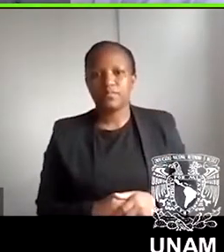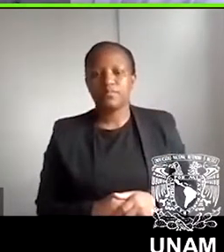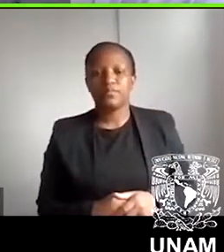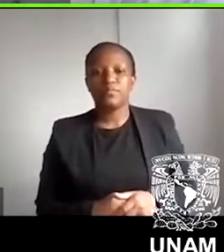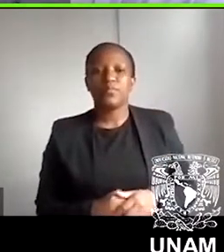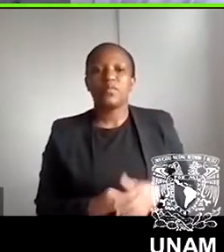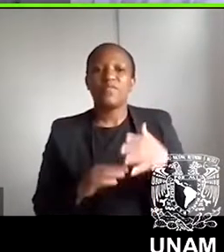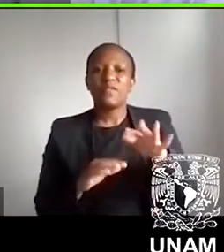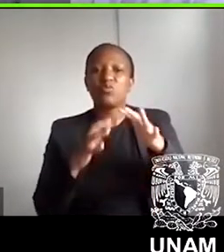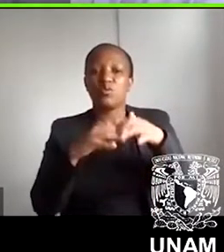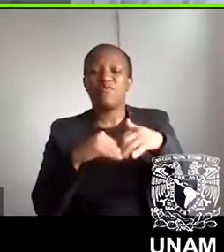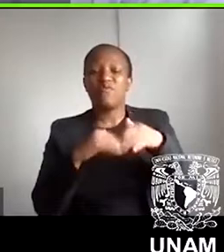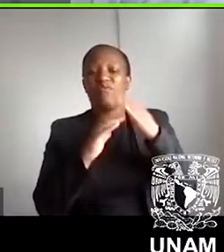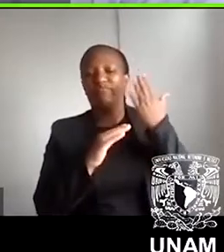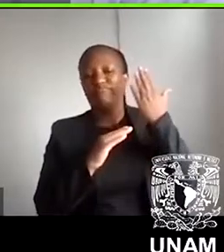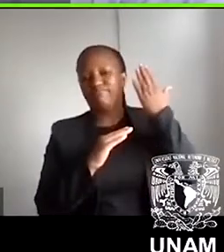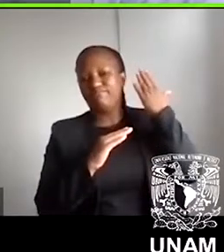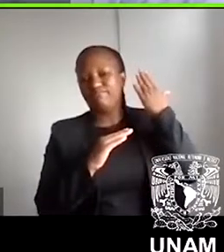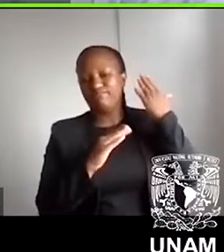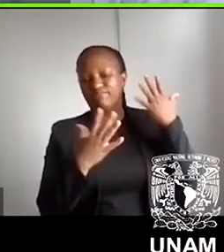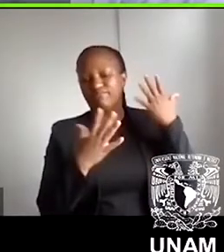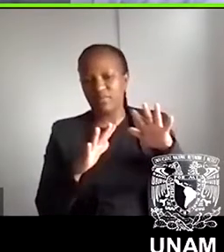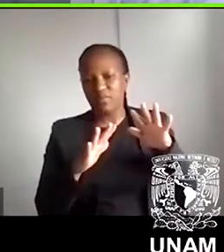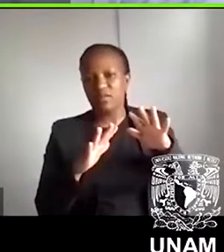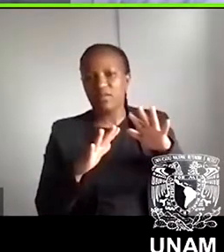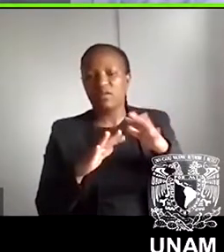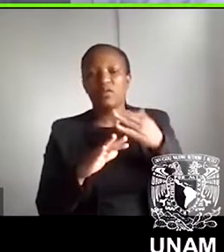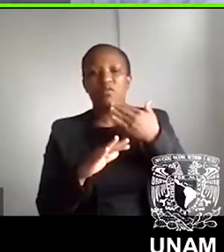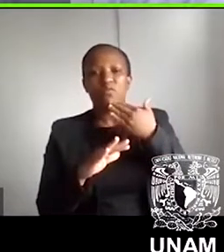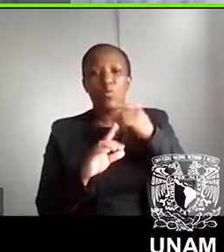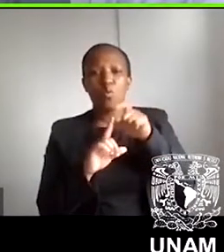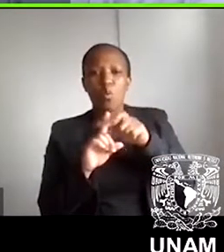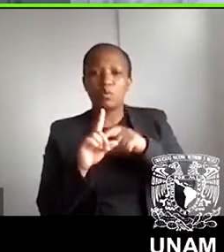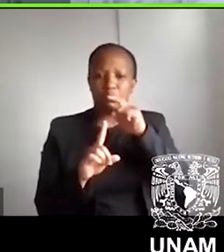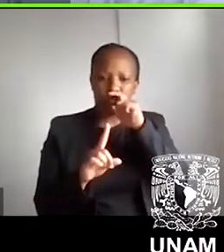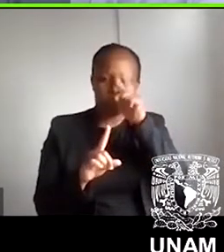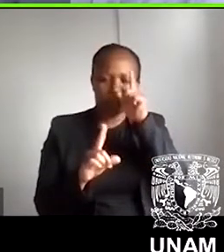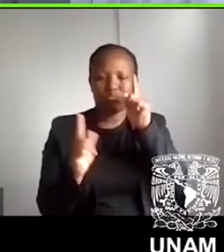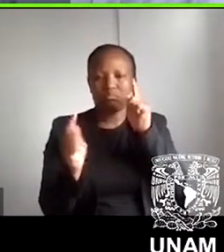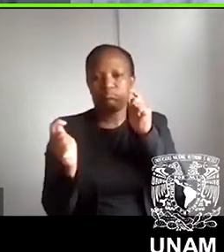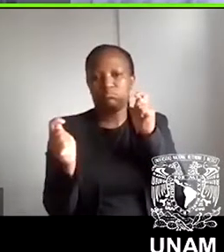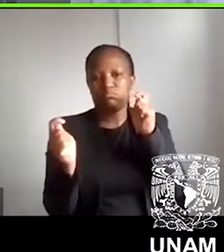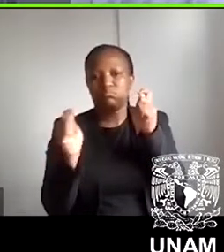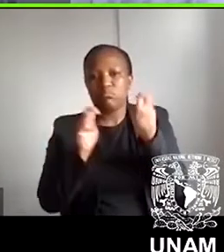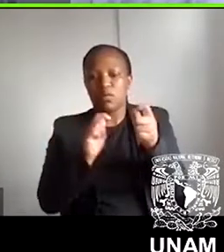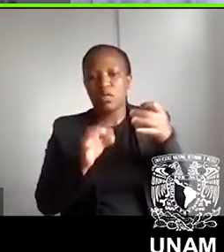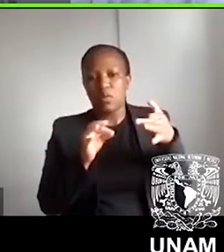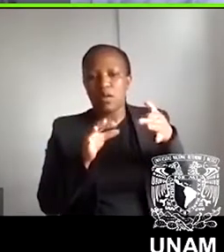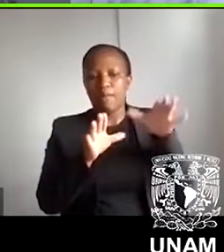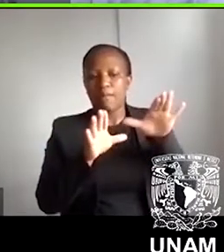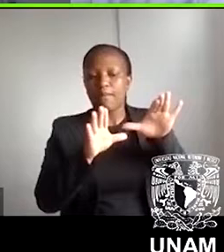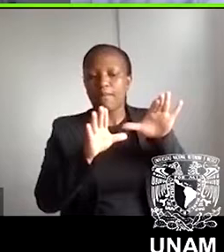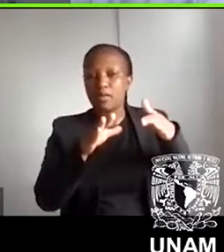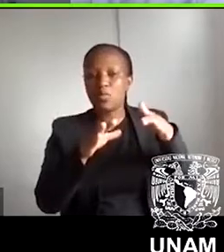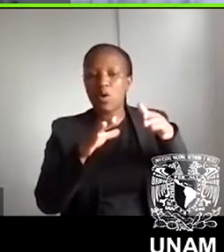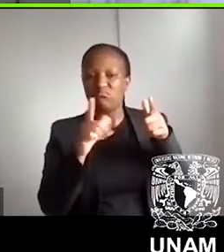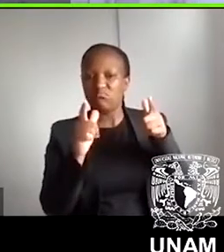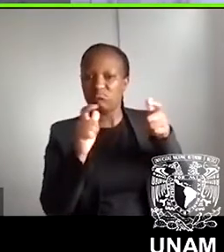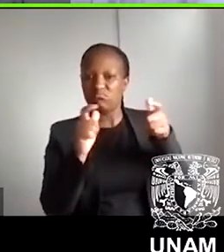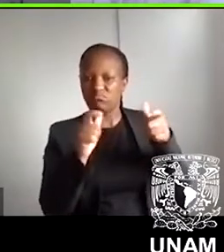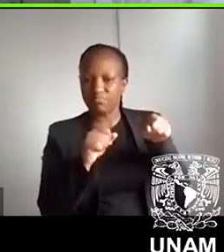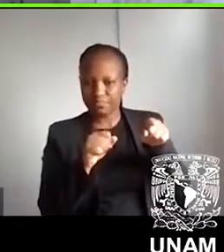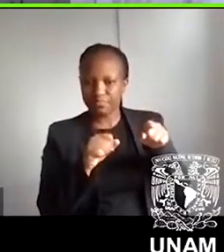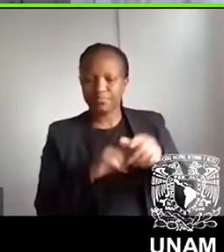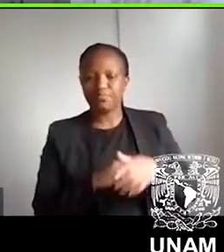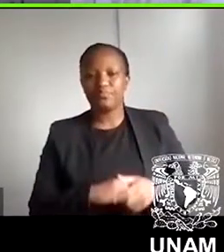century by a formation of a certain kind of modernity, sustained by the political party in power. We could